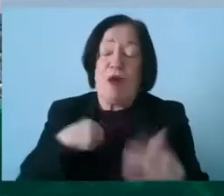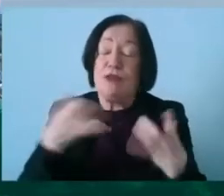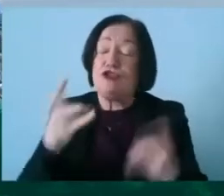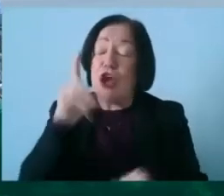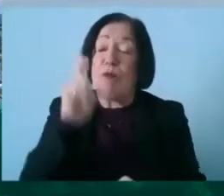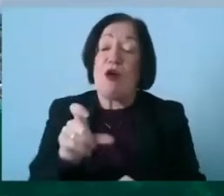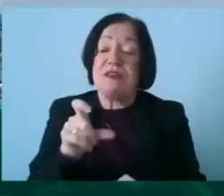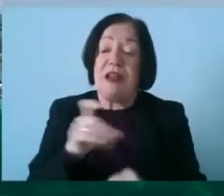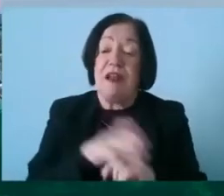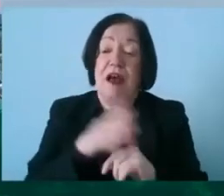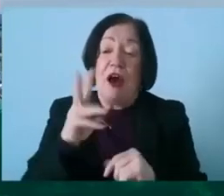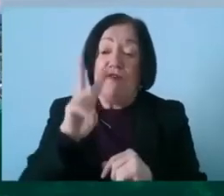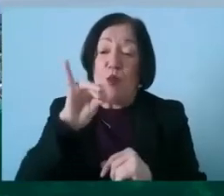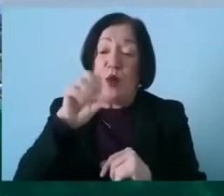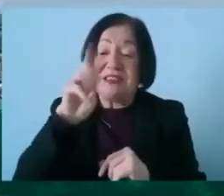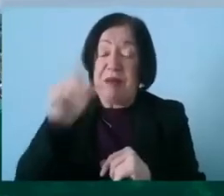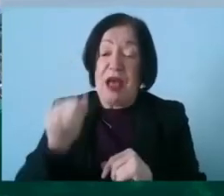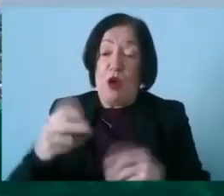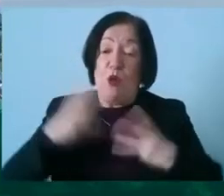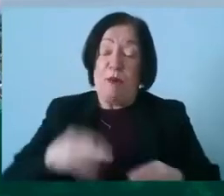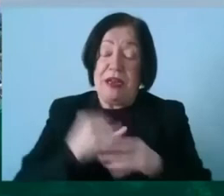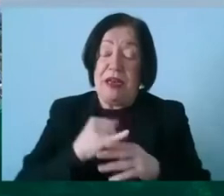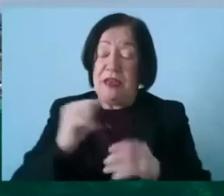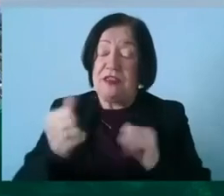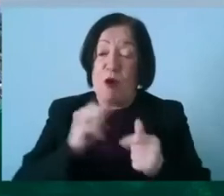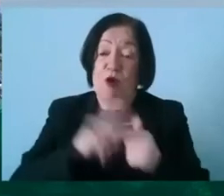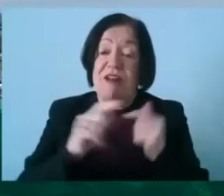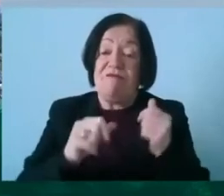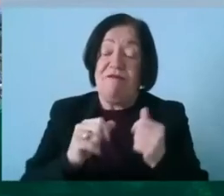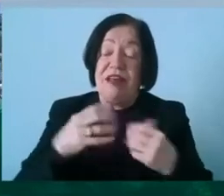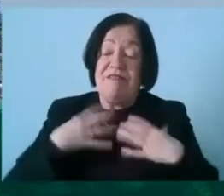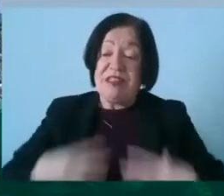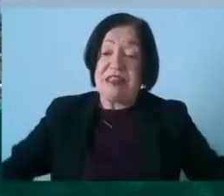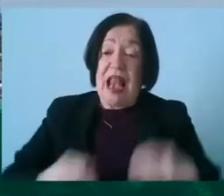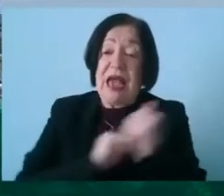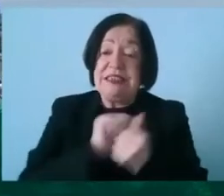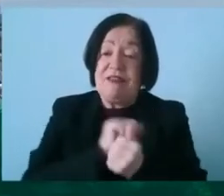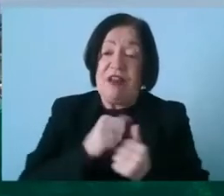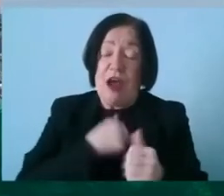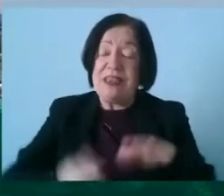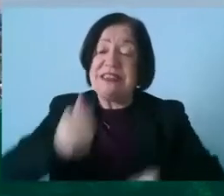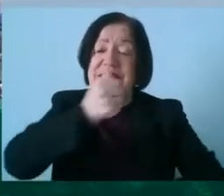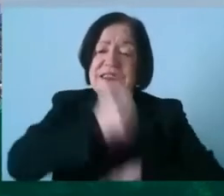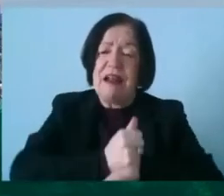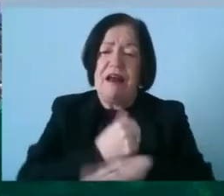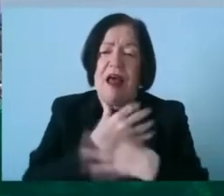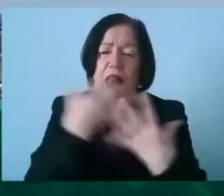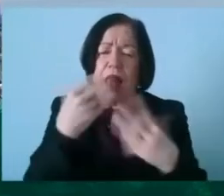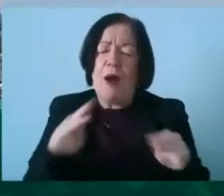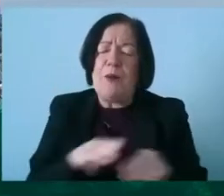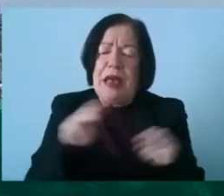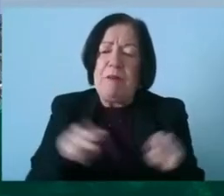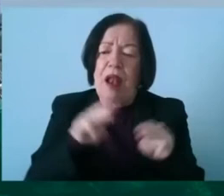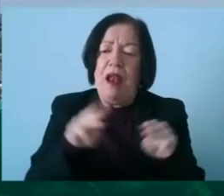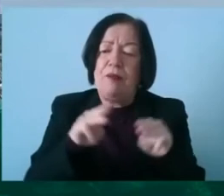of of whisper that's women in sport and physical activity uh and we set this up because a lot of people who